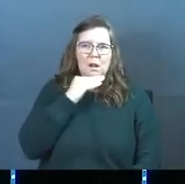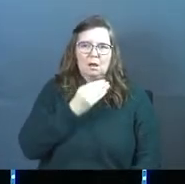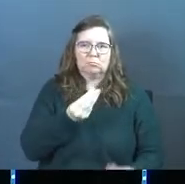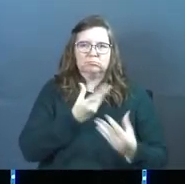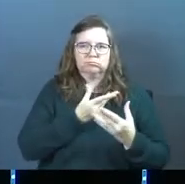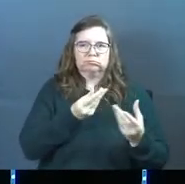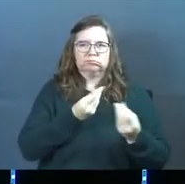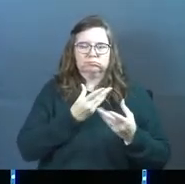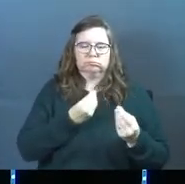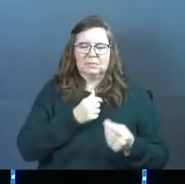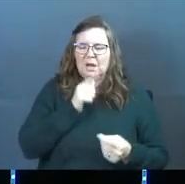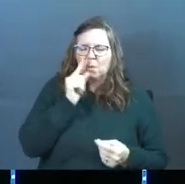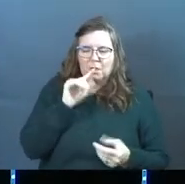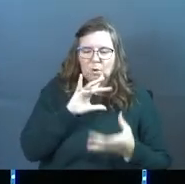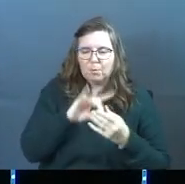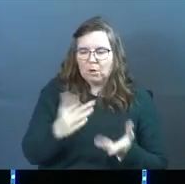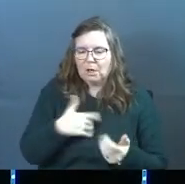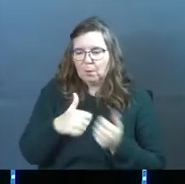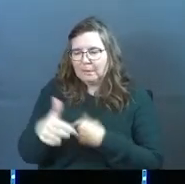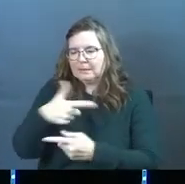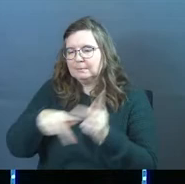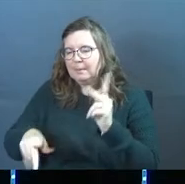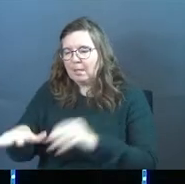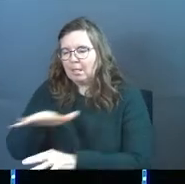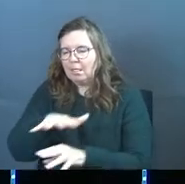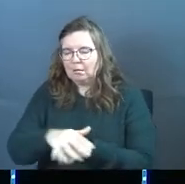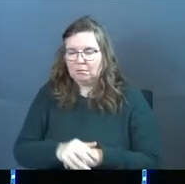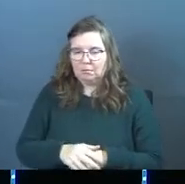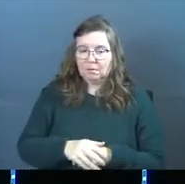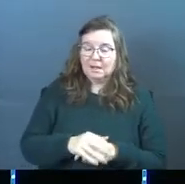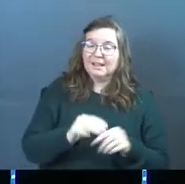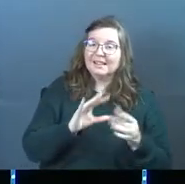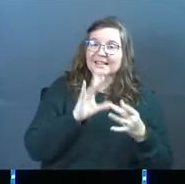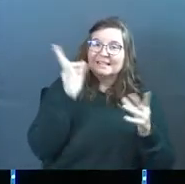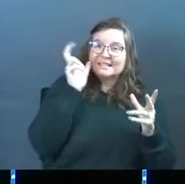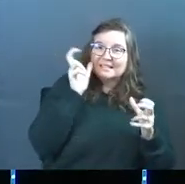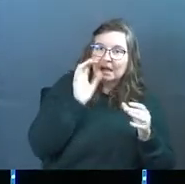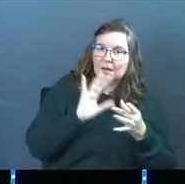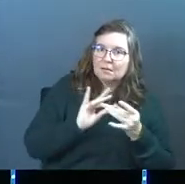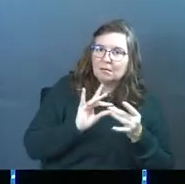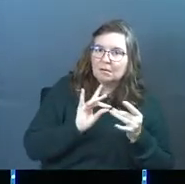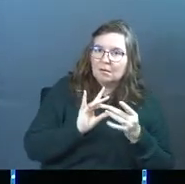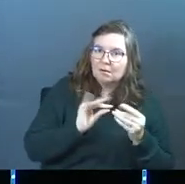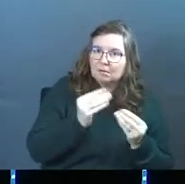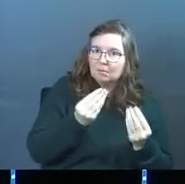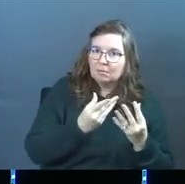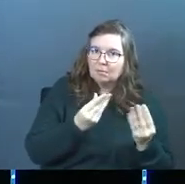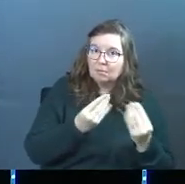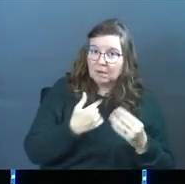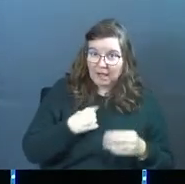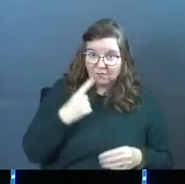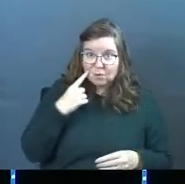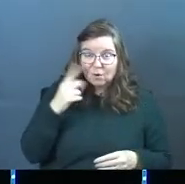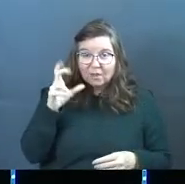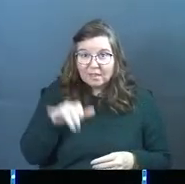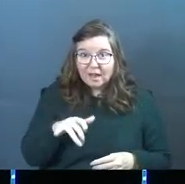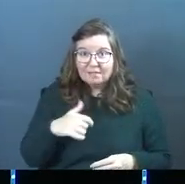I'm not even sure that you belong here amongst these people. These are the words of Satan to you. Have you ever heard those words? I have.